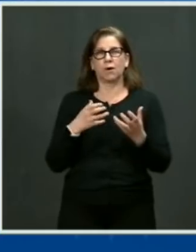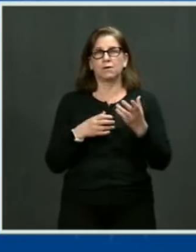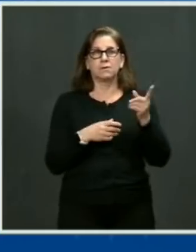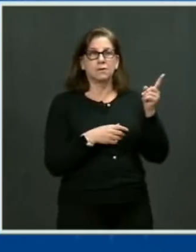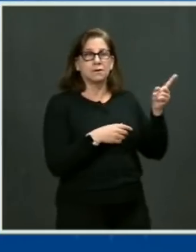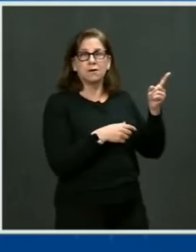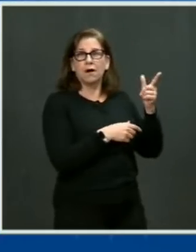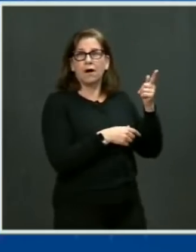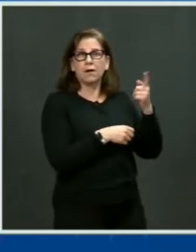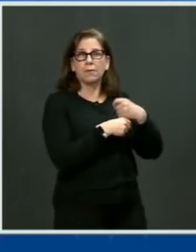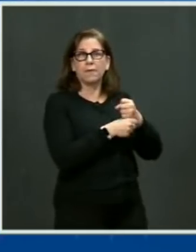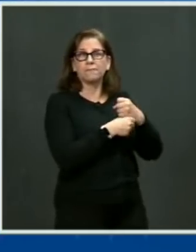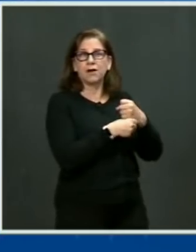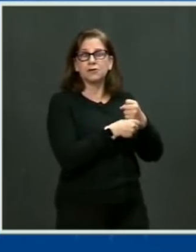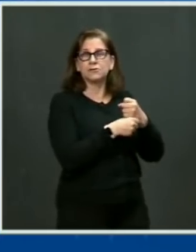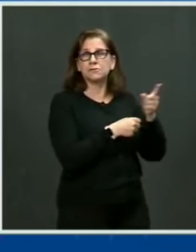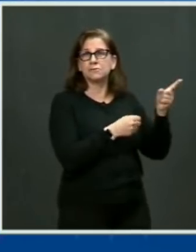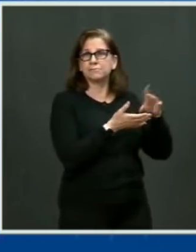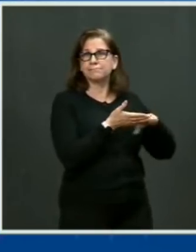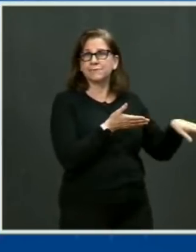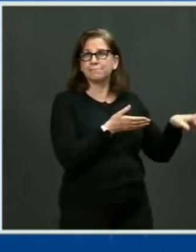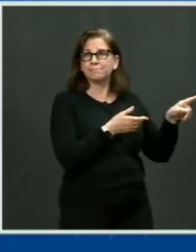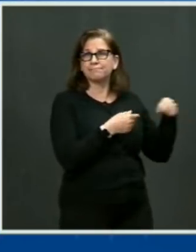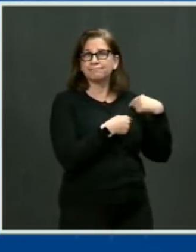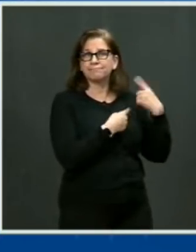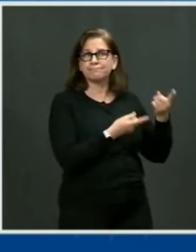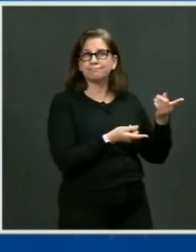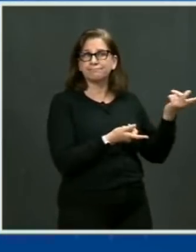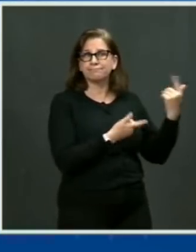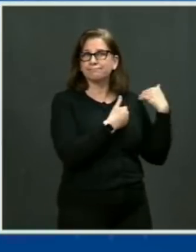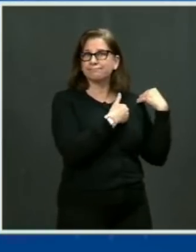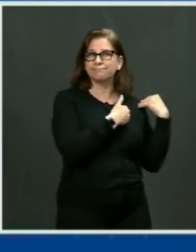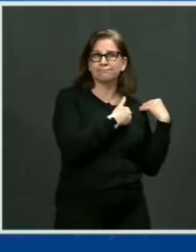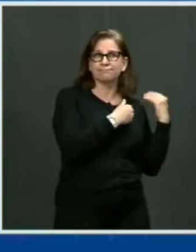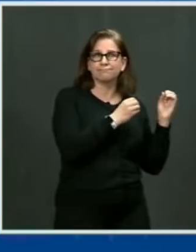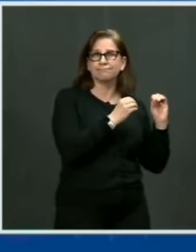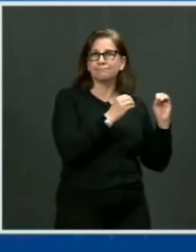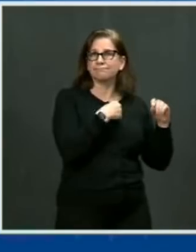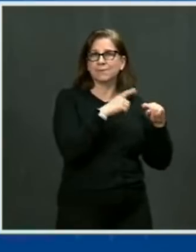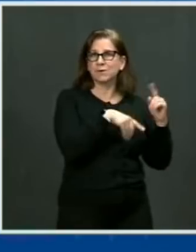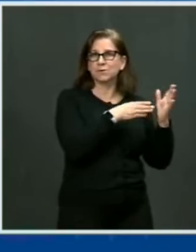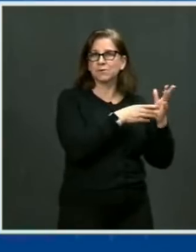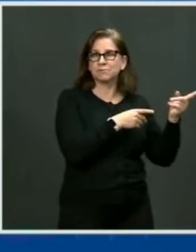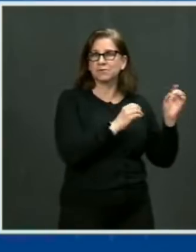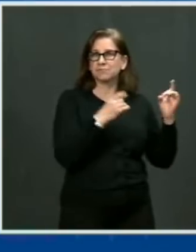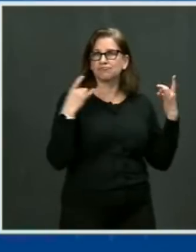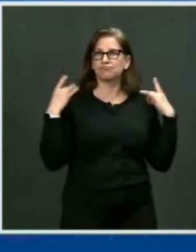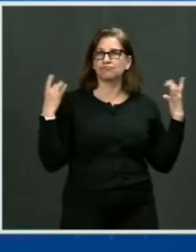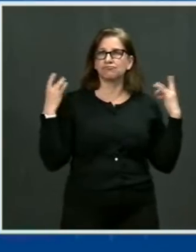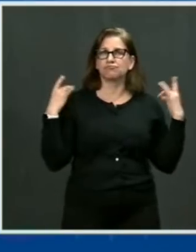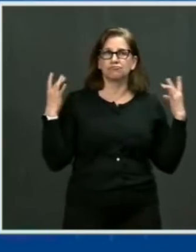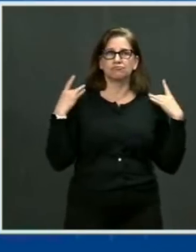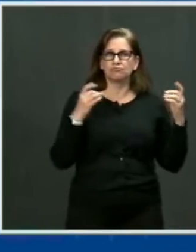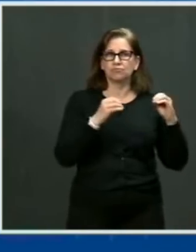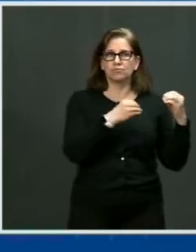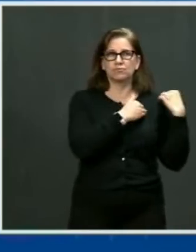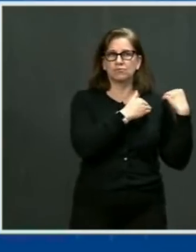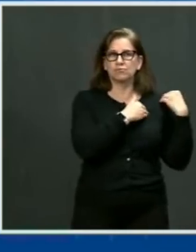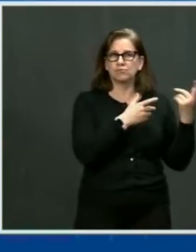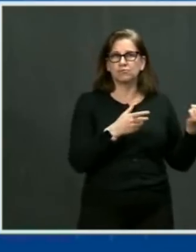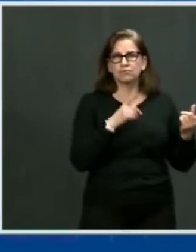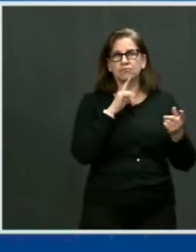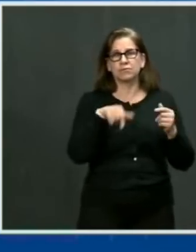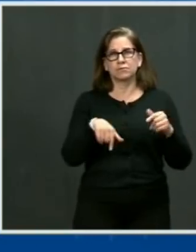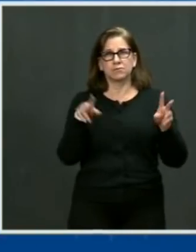I know that the conversation about guns in this country can be a difficult one. But even here, there's much more